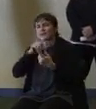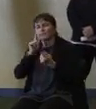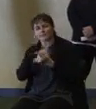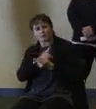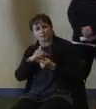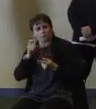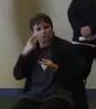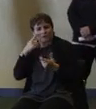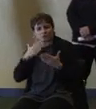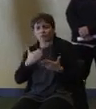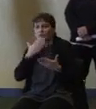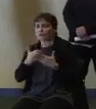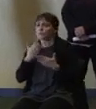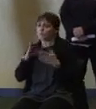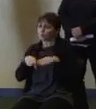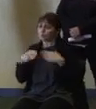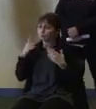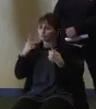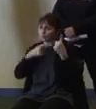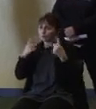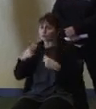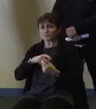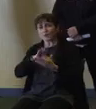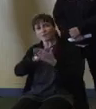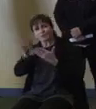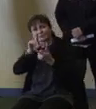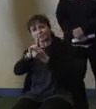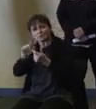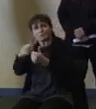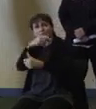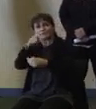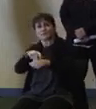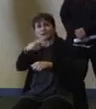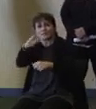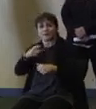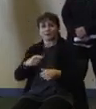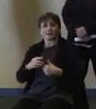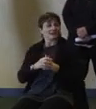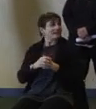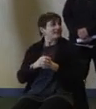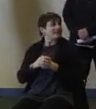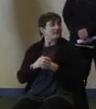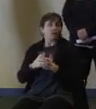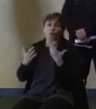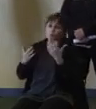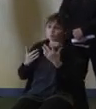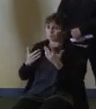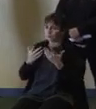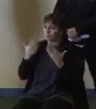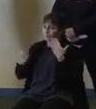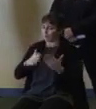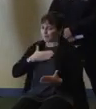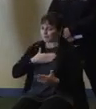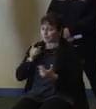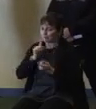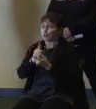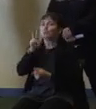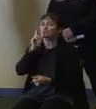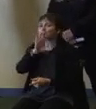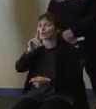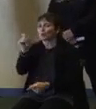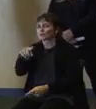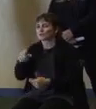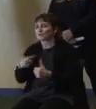Nice to meet you. Happy to take it. We'll depend on the question, course. I'll comment if you go first.